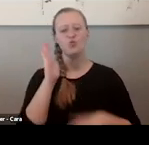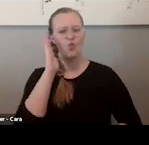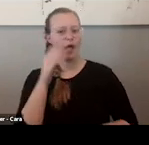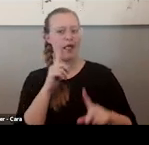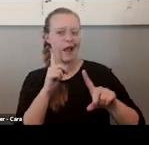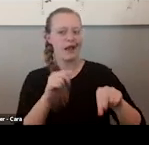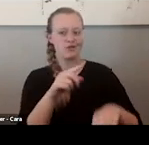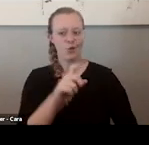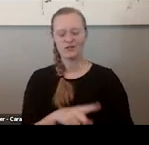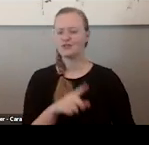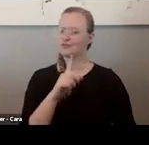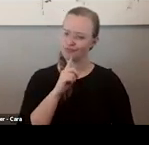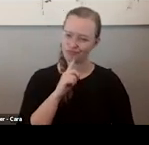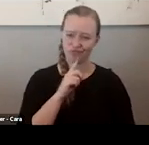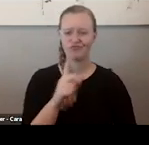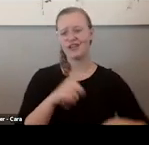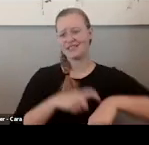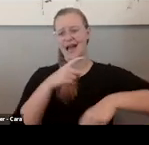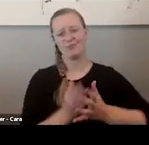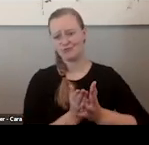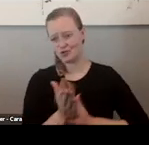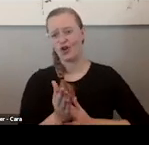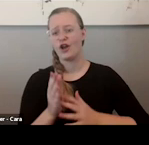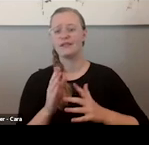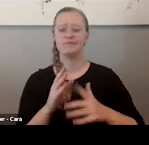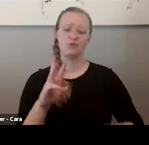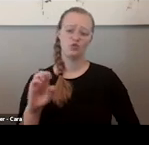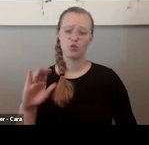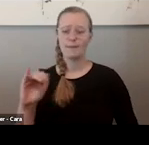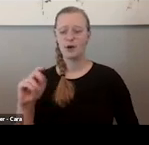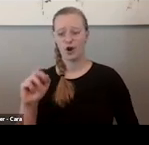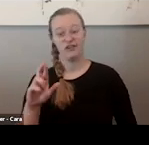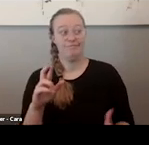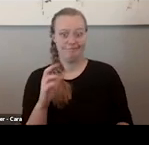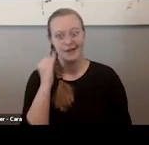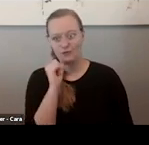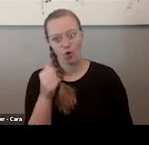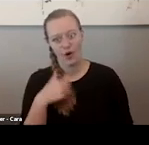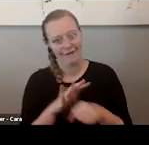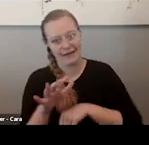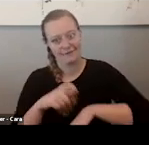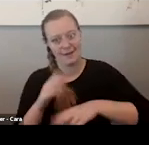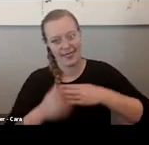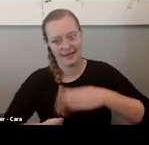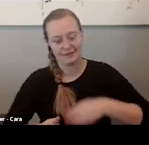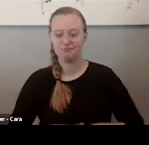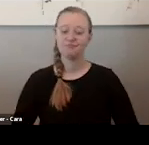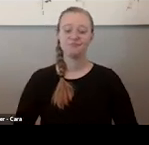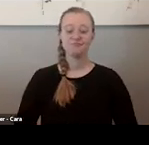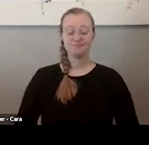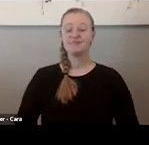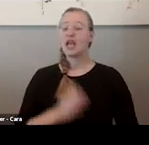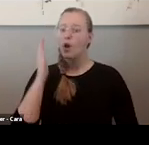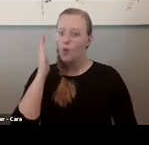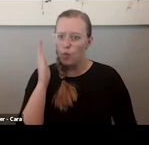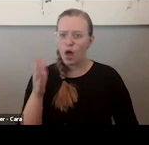in real time throughout the webinar in case we run out of time at the end. In the event that we do not get to your questions, we'll write them